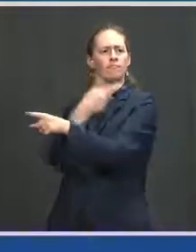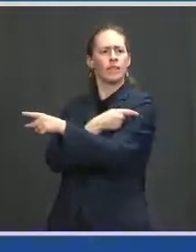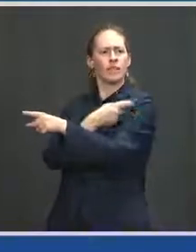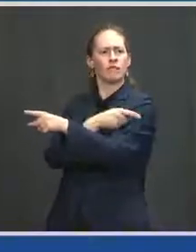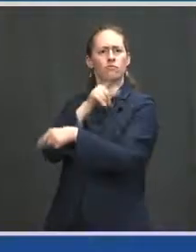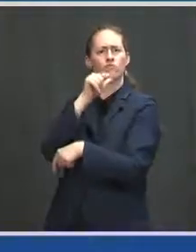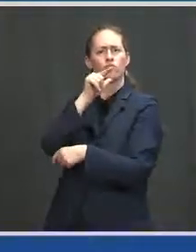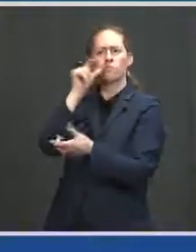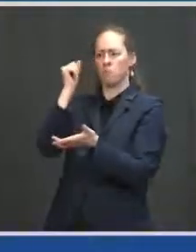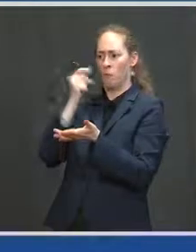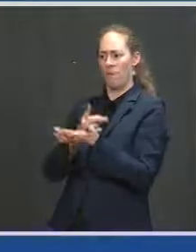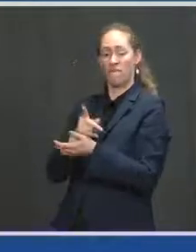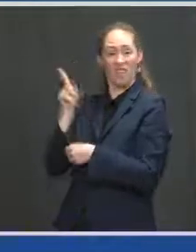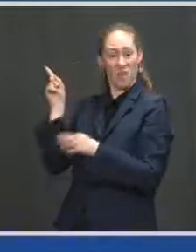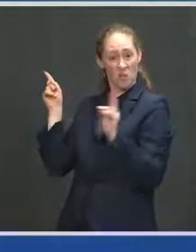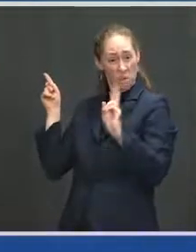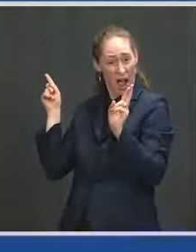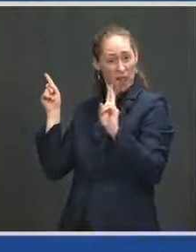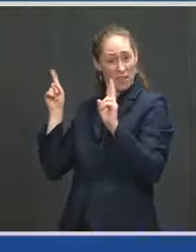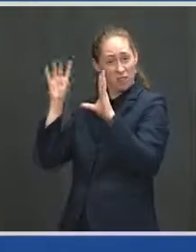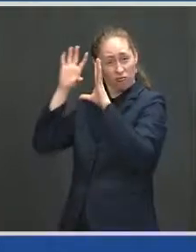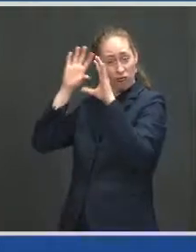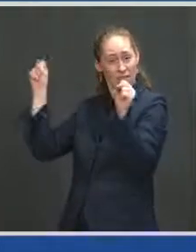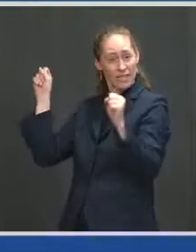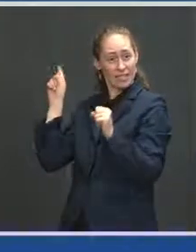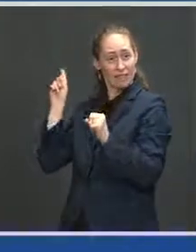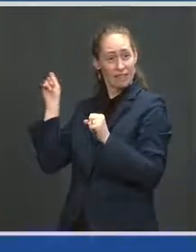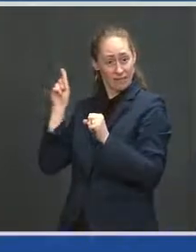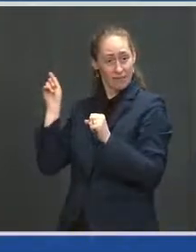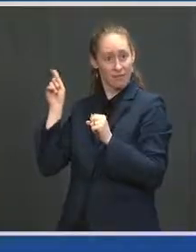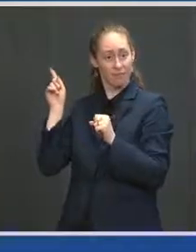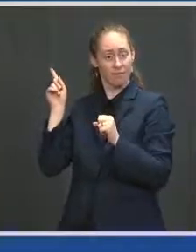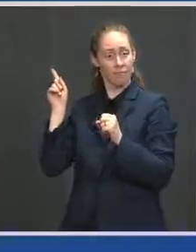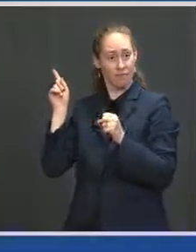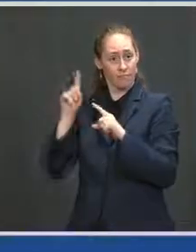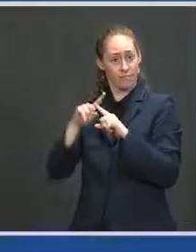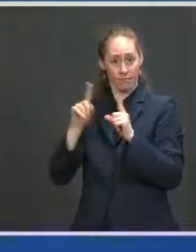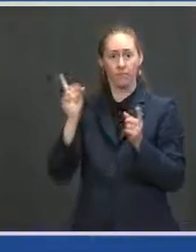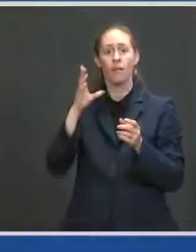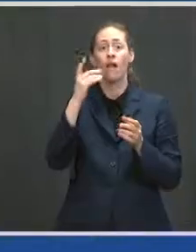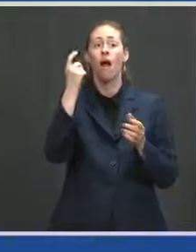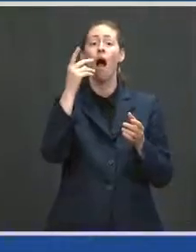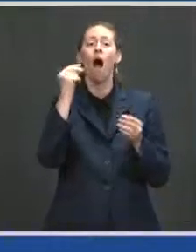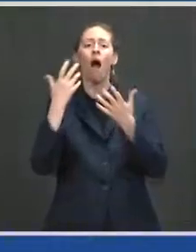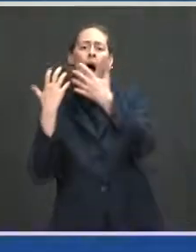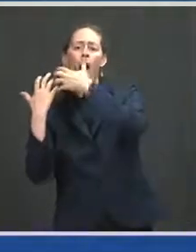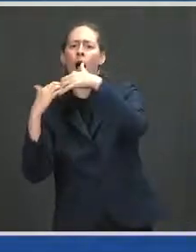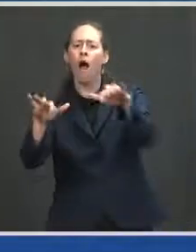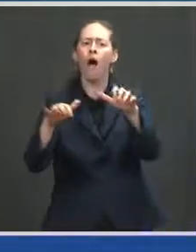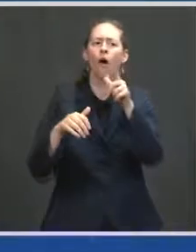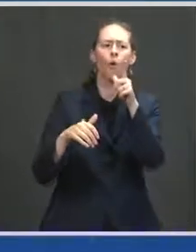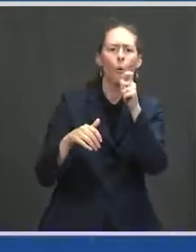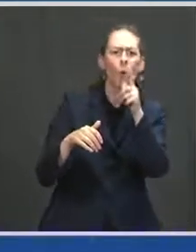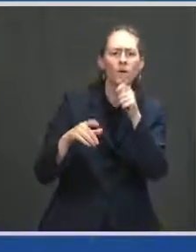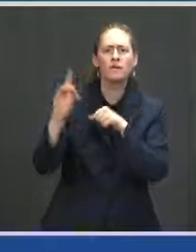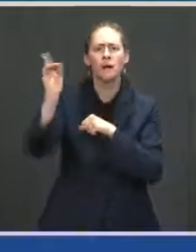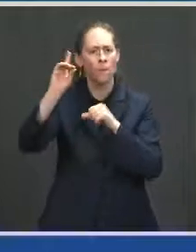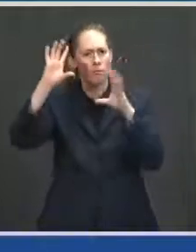by a Democratic President, deployed by a Democratic President. All over the world, people are desperate to get a shot.